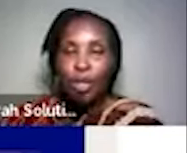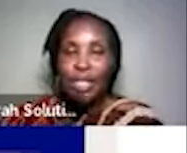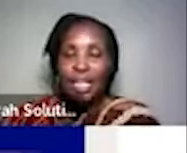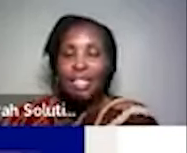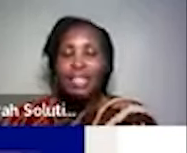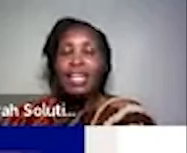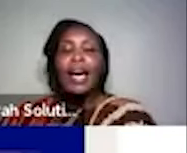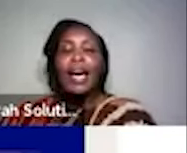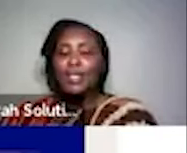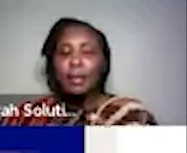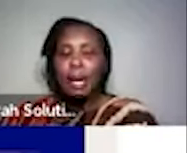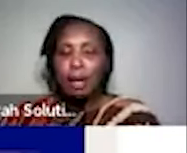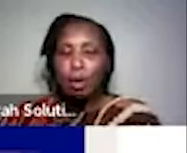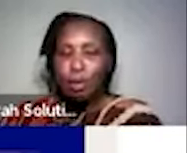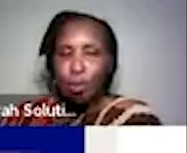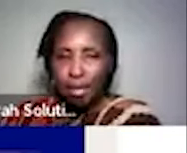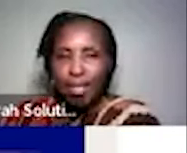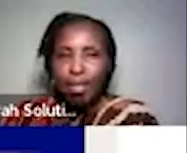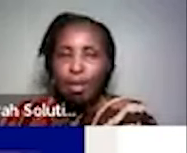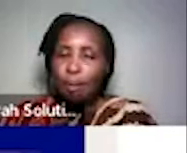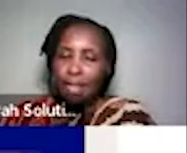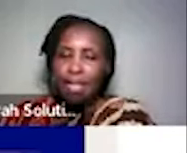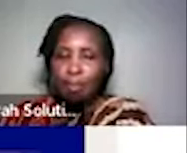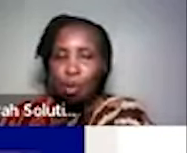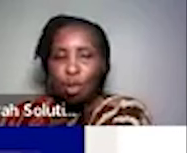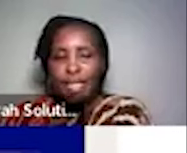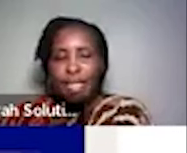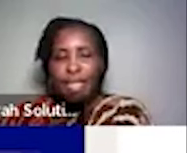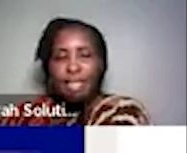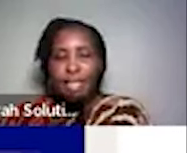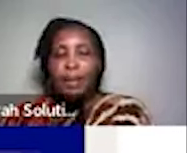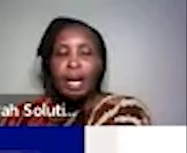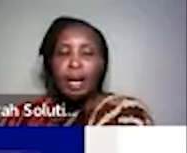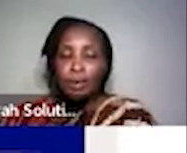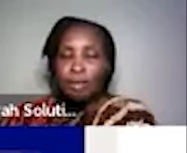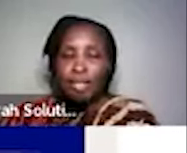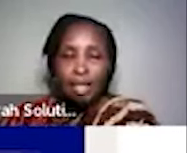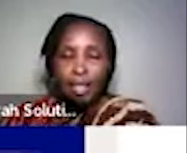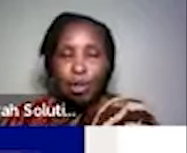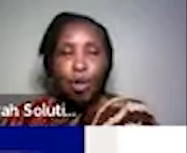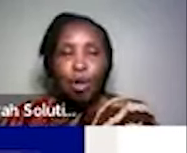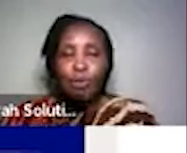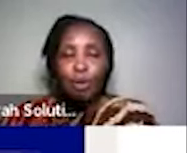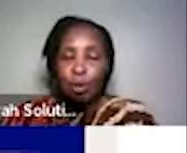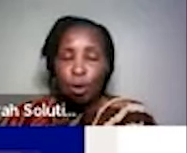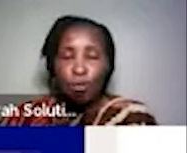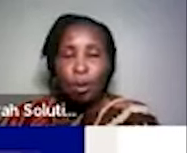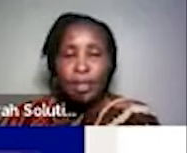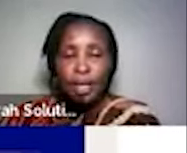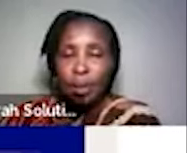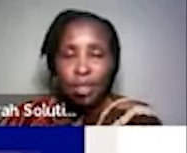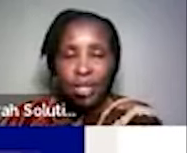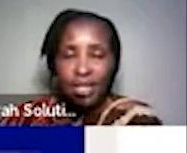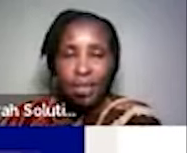on emotional intelligence and also become a coach to others on matters emotionally intelligence uh profiles international of also